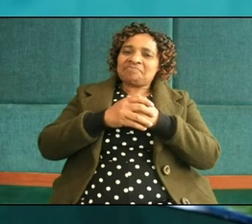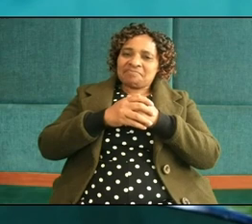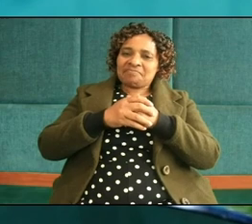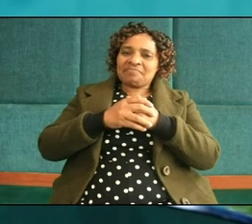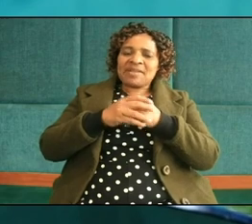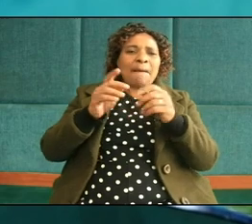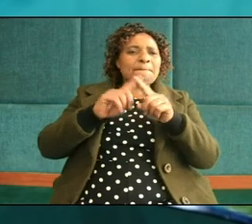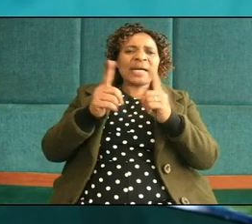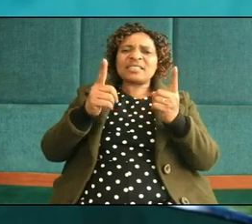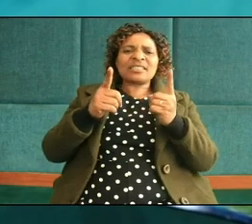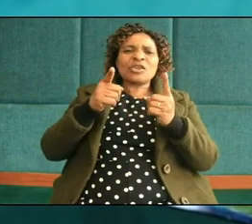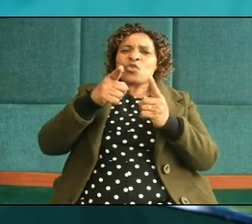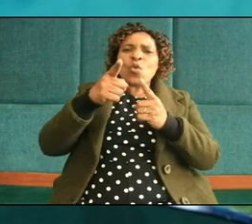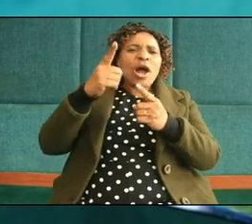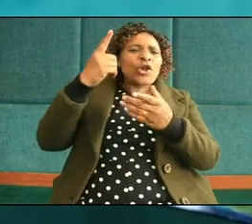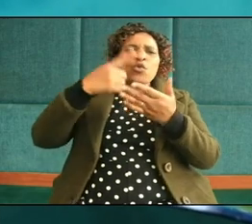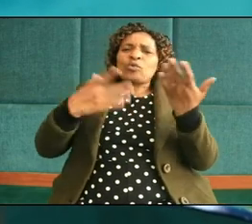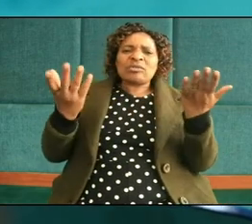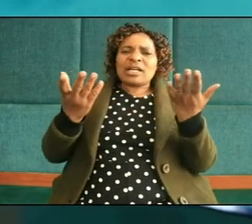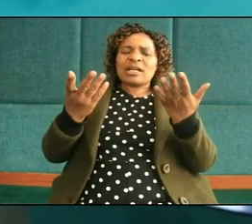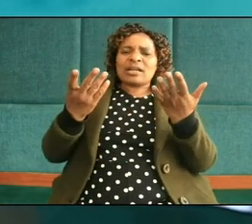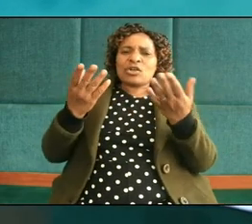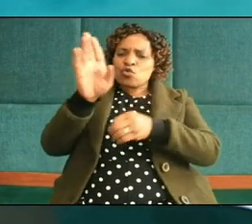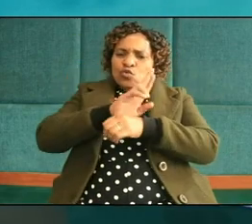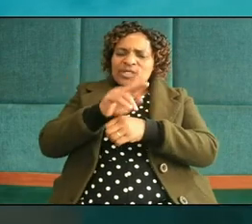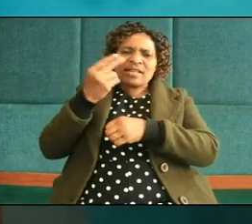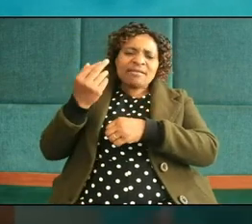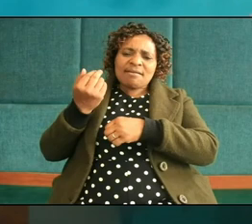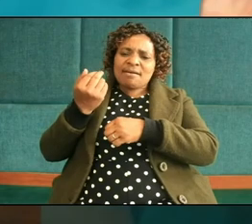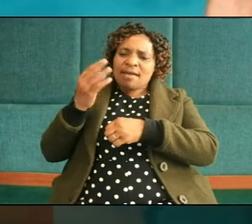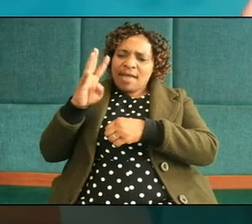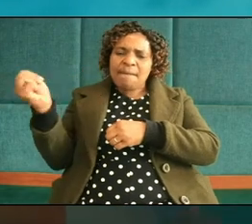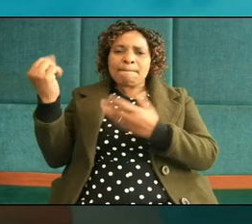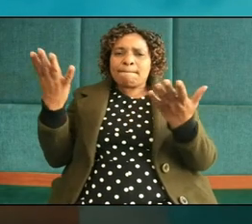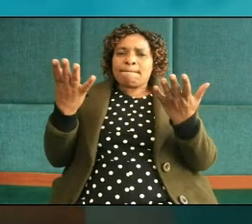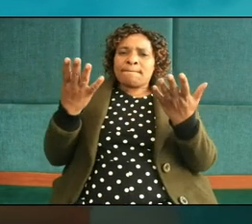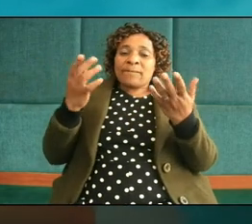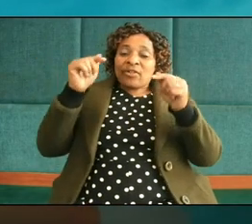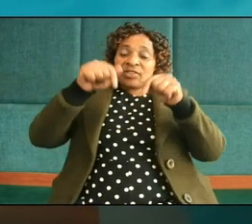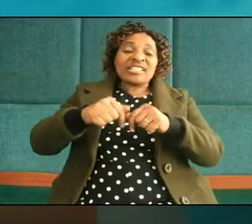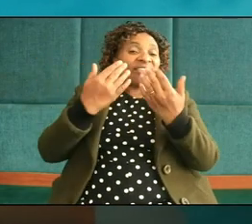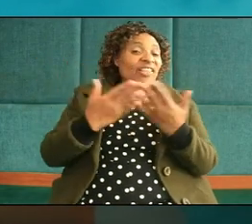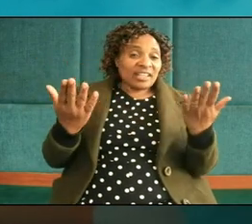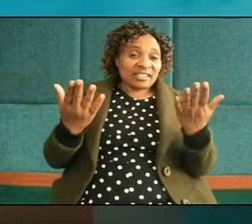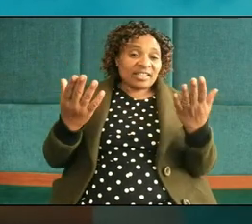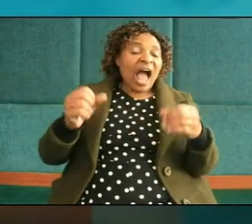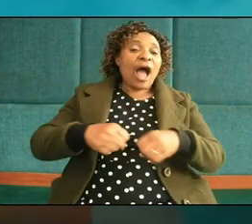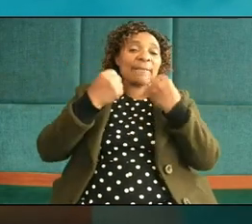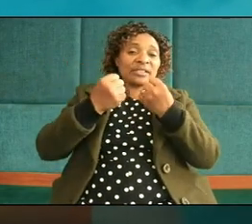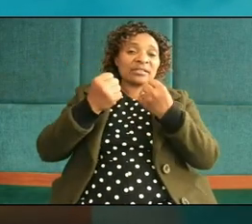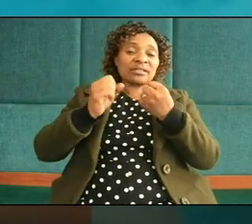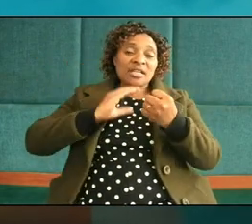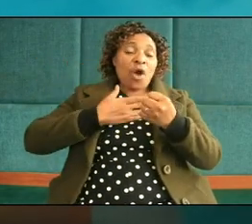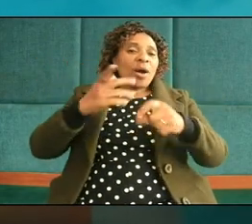but what you want to do is to get advantage of him all these cases happen in our